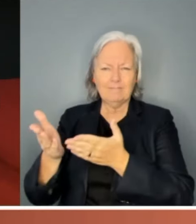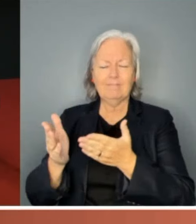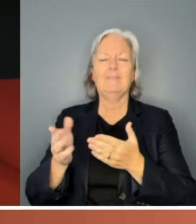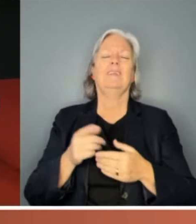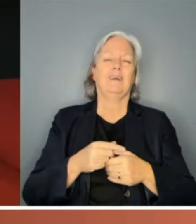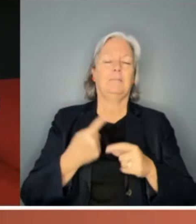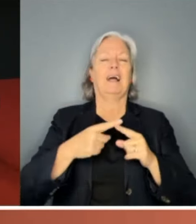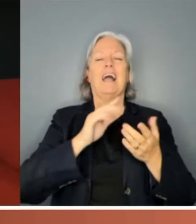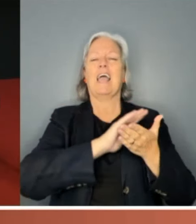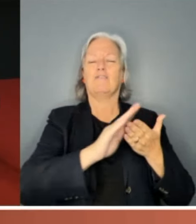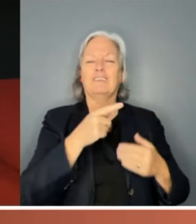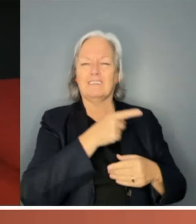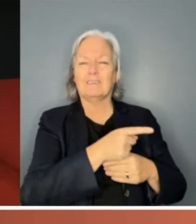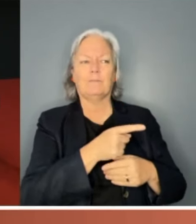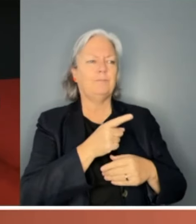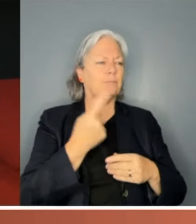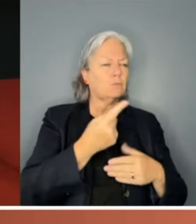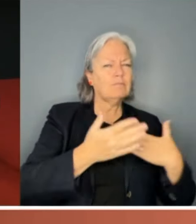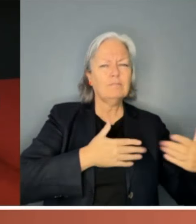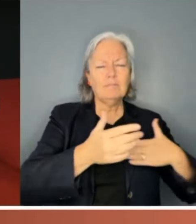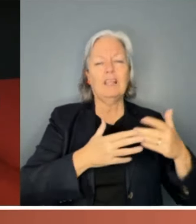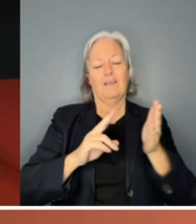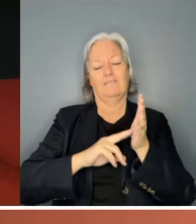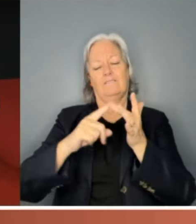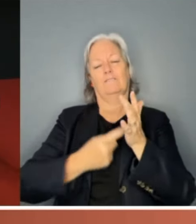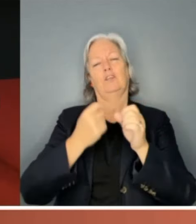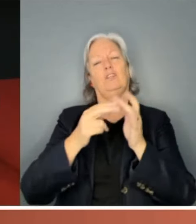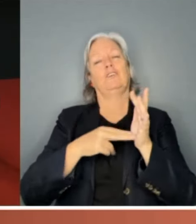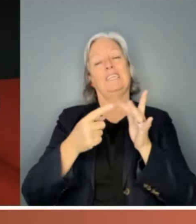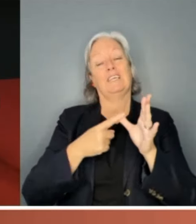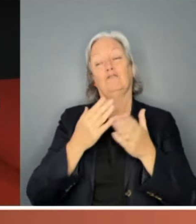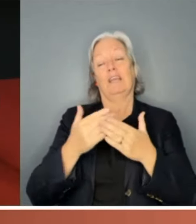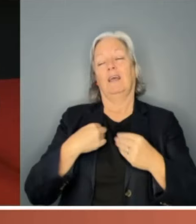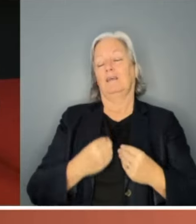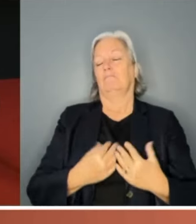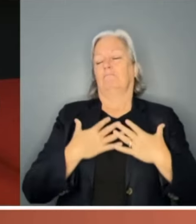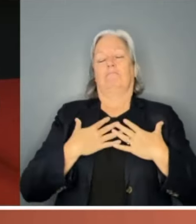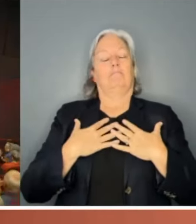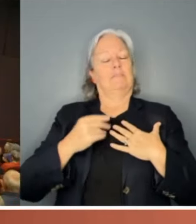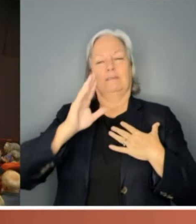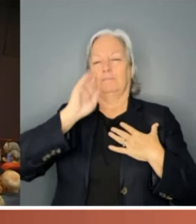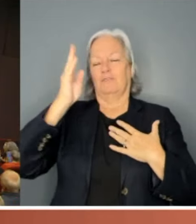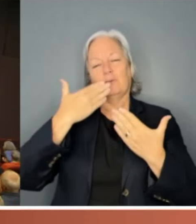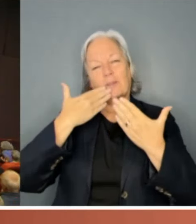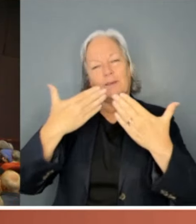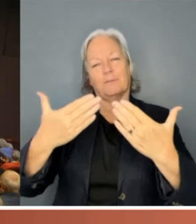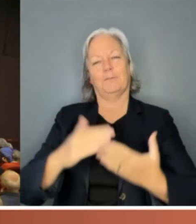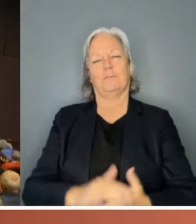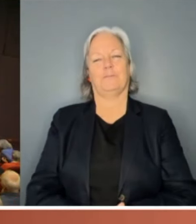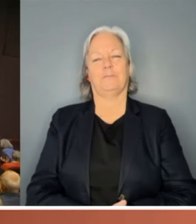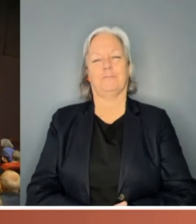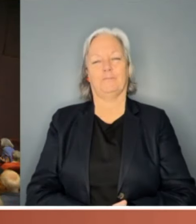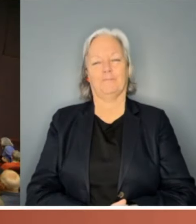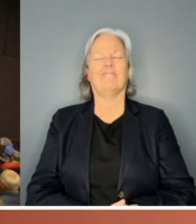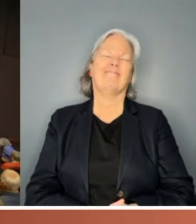who's also worked on this, and for Virginia, because that was truly inspiring. Thank you. Thank you. Thank you. And thank you for